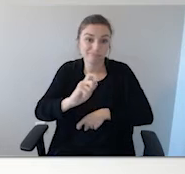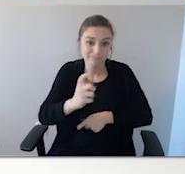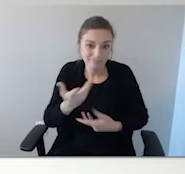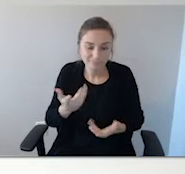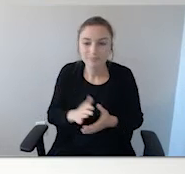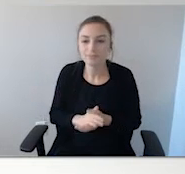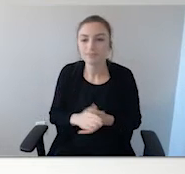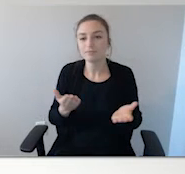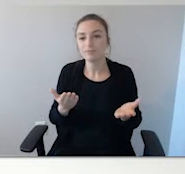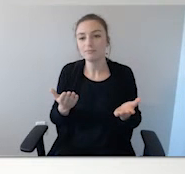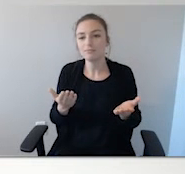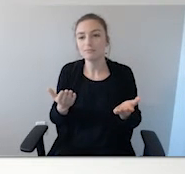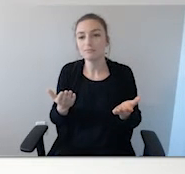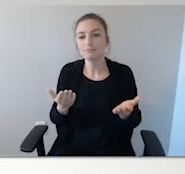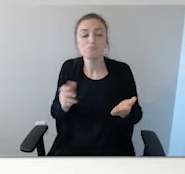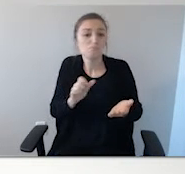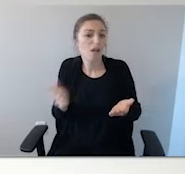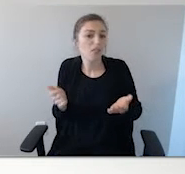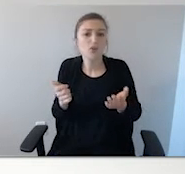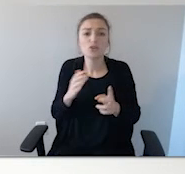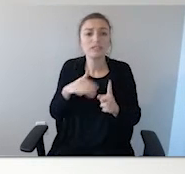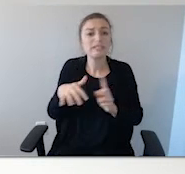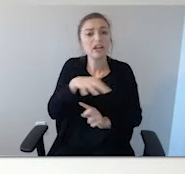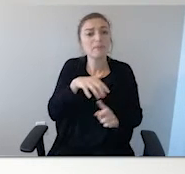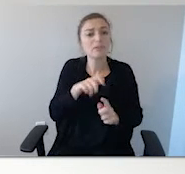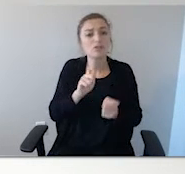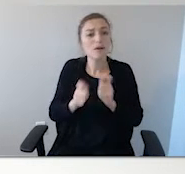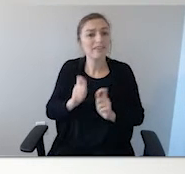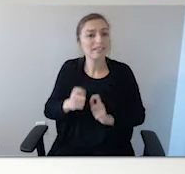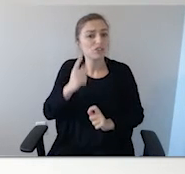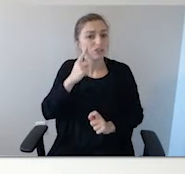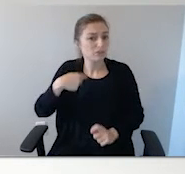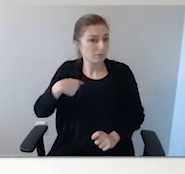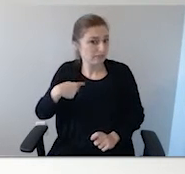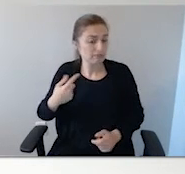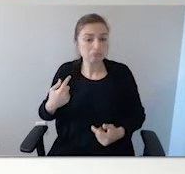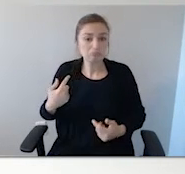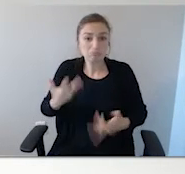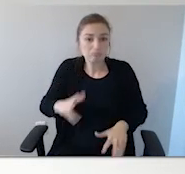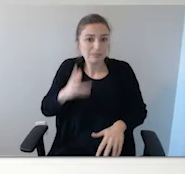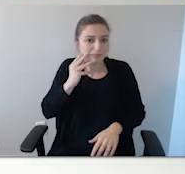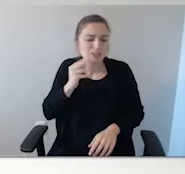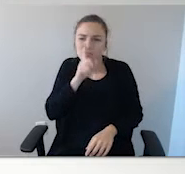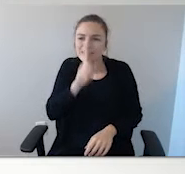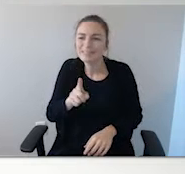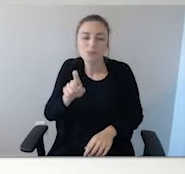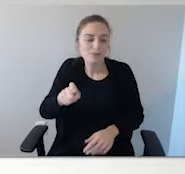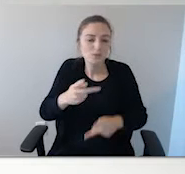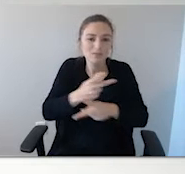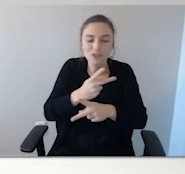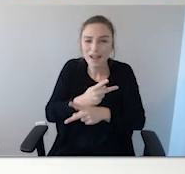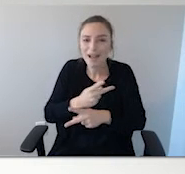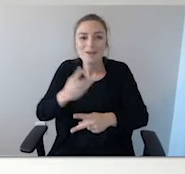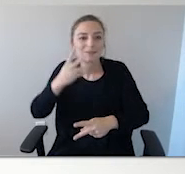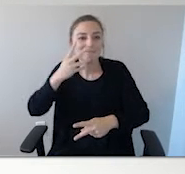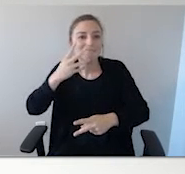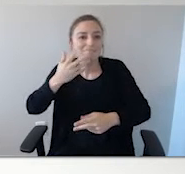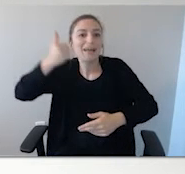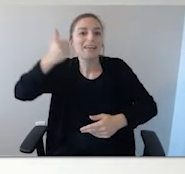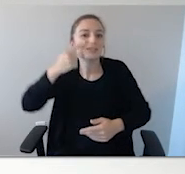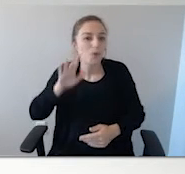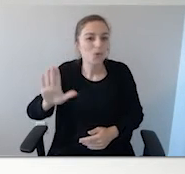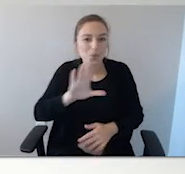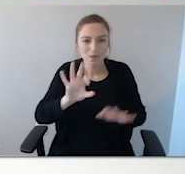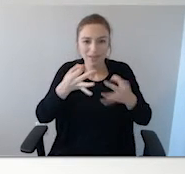There's other environmental modifications that I did personally. You obviously are going to have to find what works for your family.